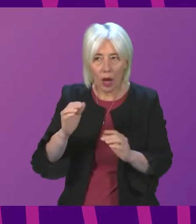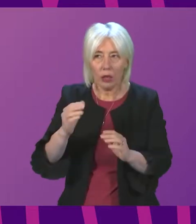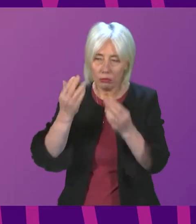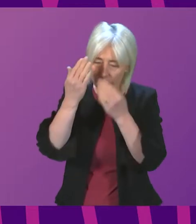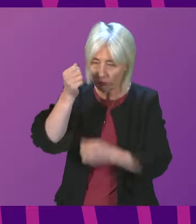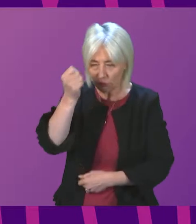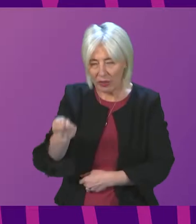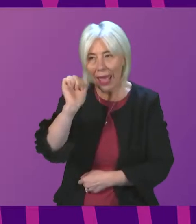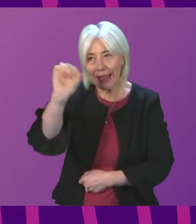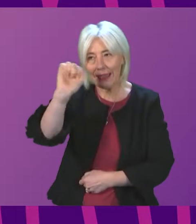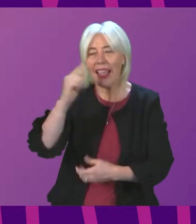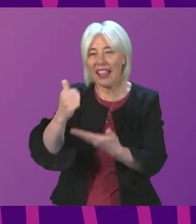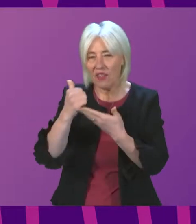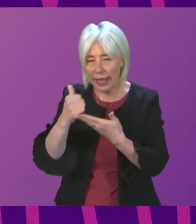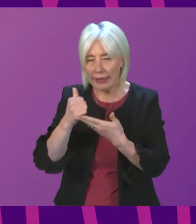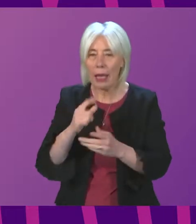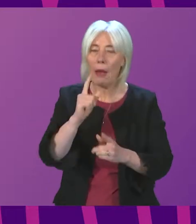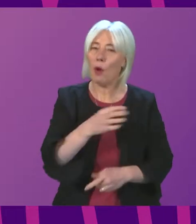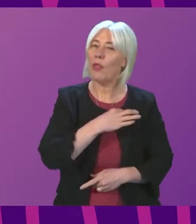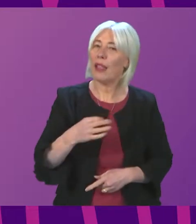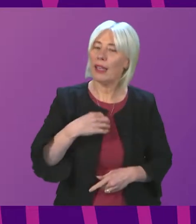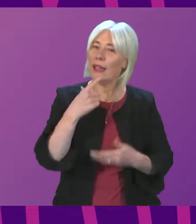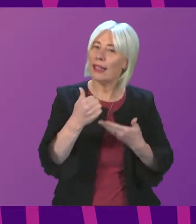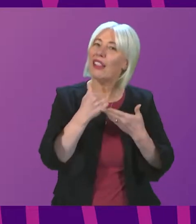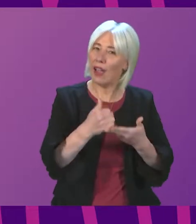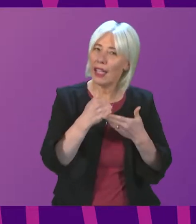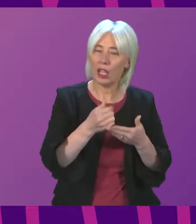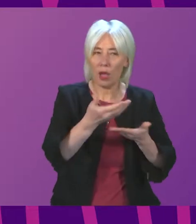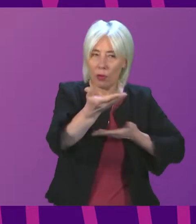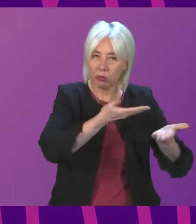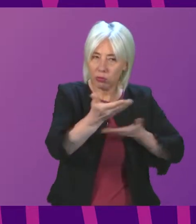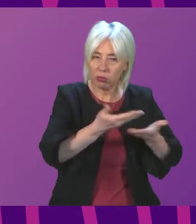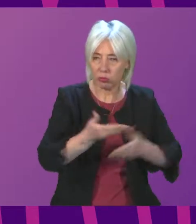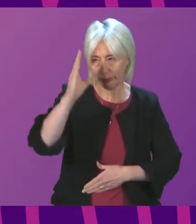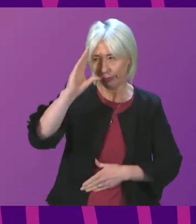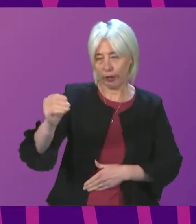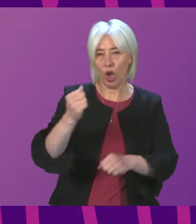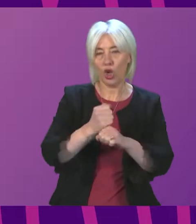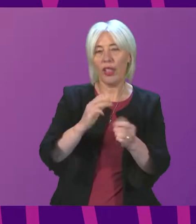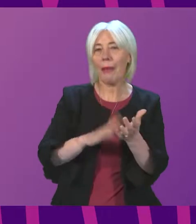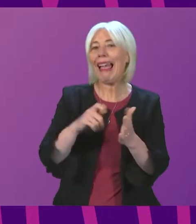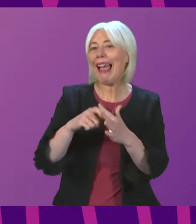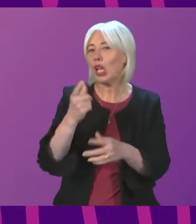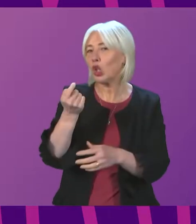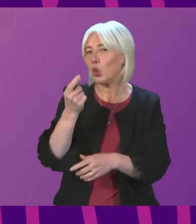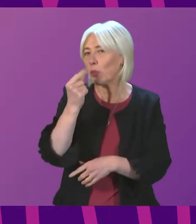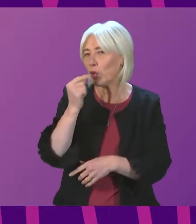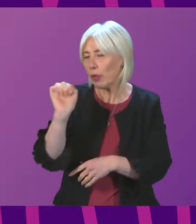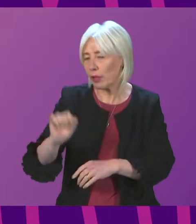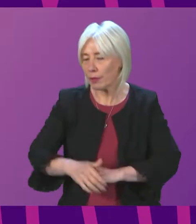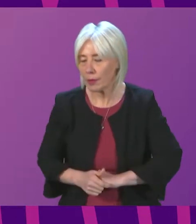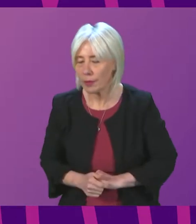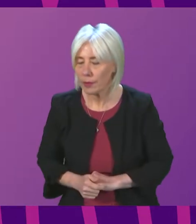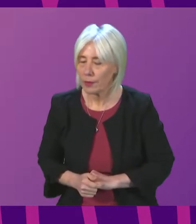advice as well. But I will discuss the particular point with clinical advisers and revert to Jillian Mackay as soon as possible. Christine Graham to be followed by Tess White.